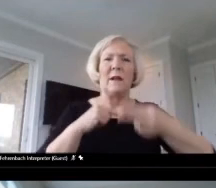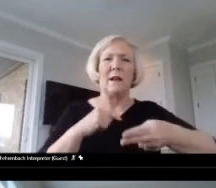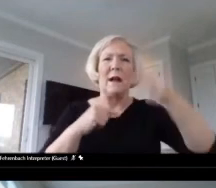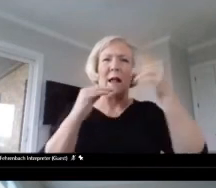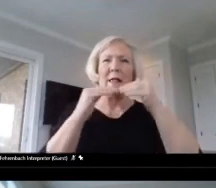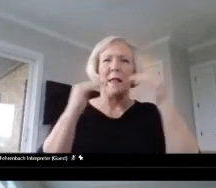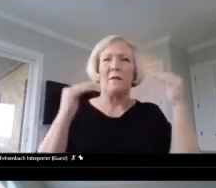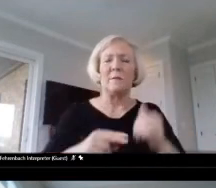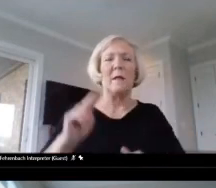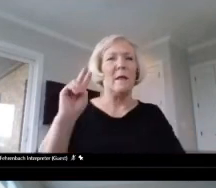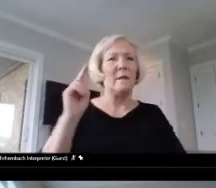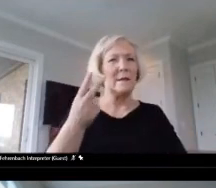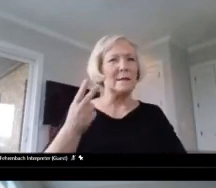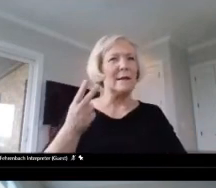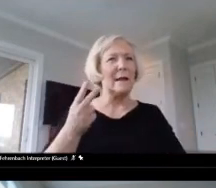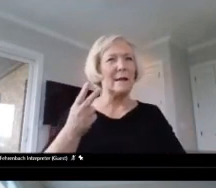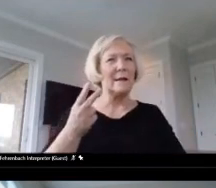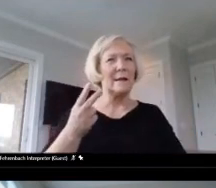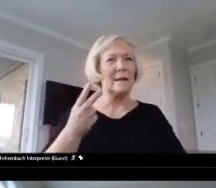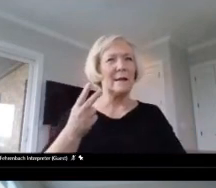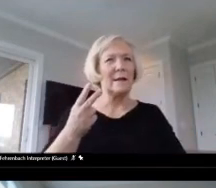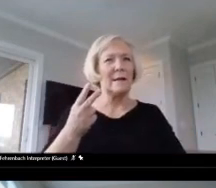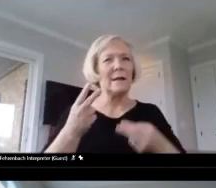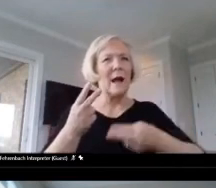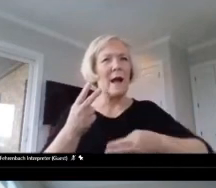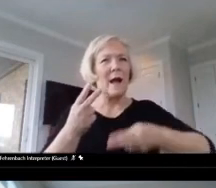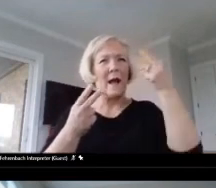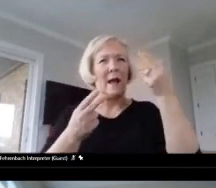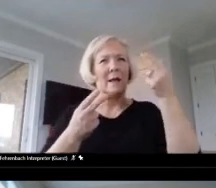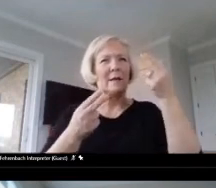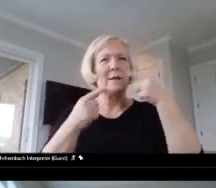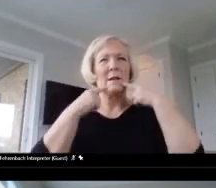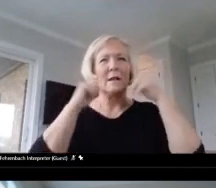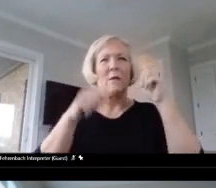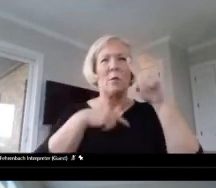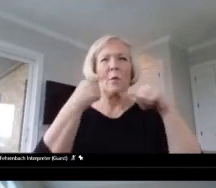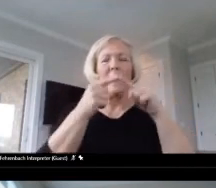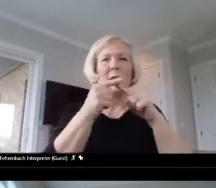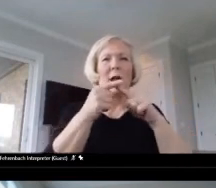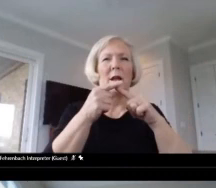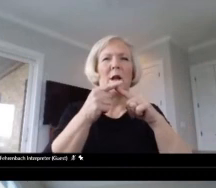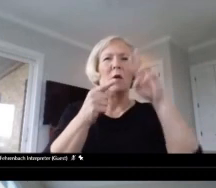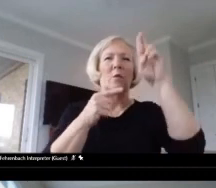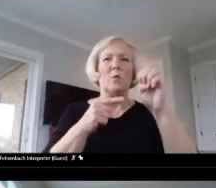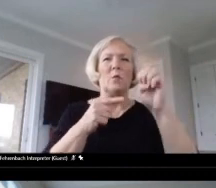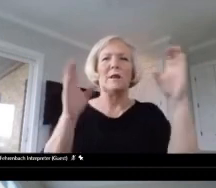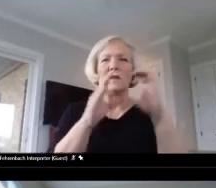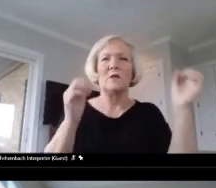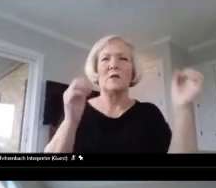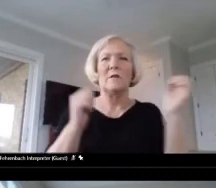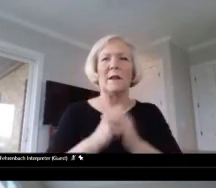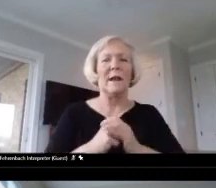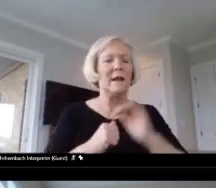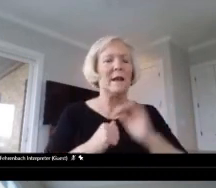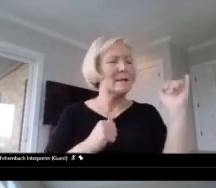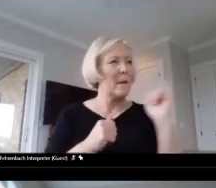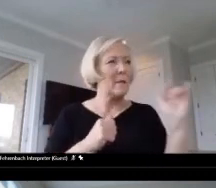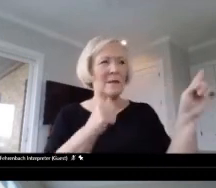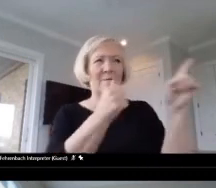second highest accomplishment is when I was able to recertify, because just like the first certification,